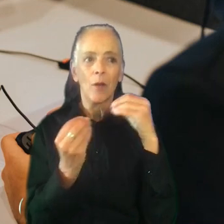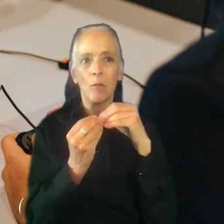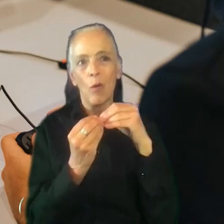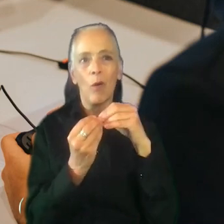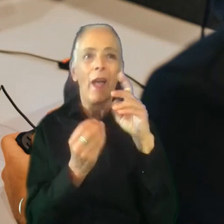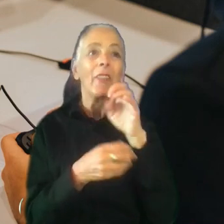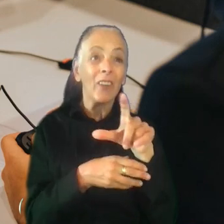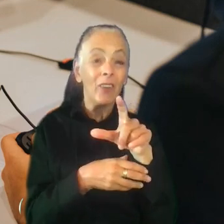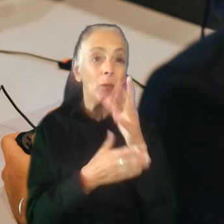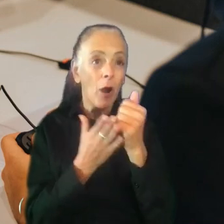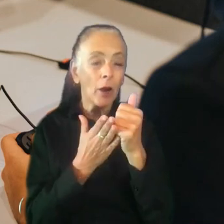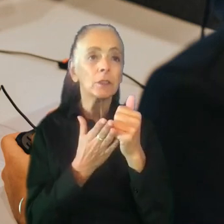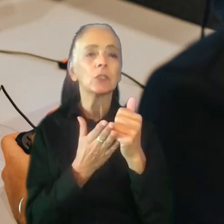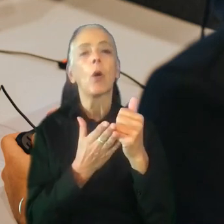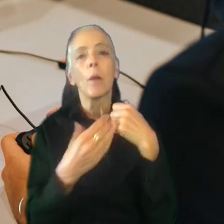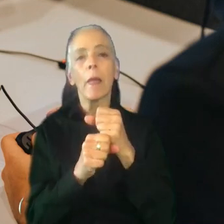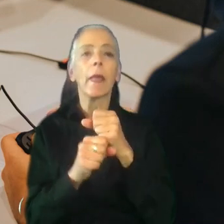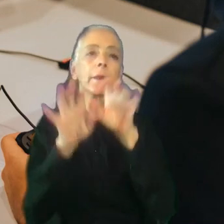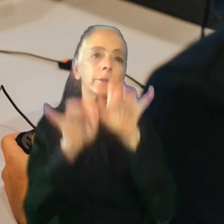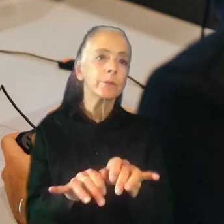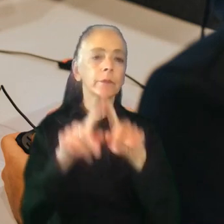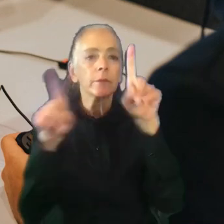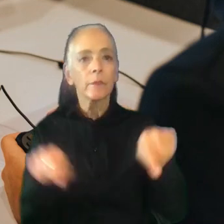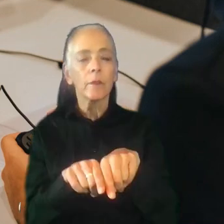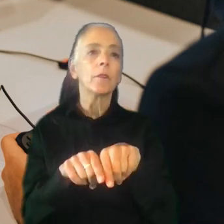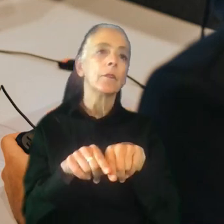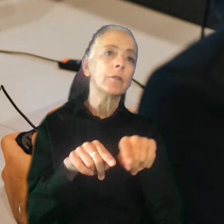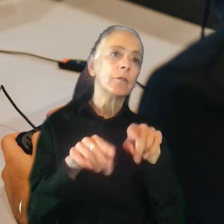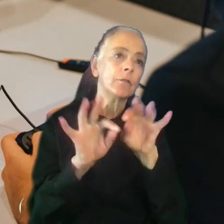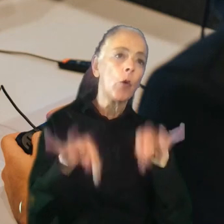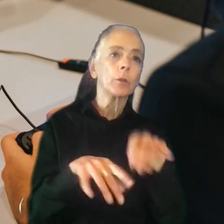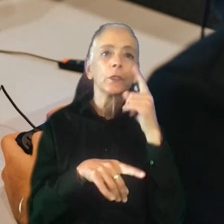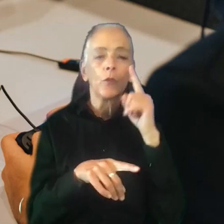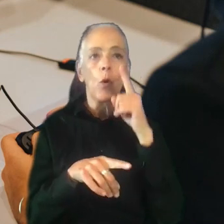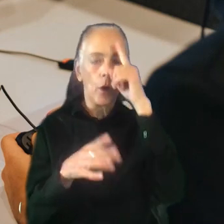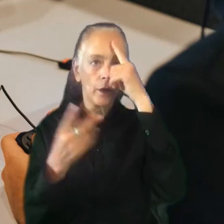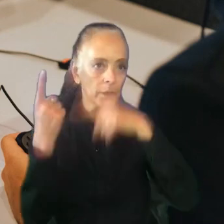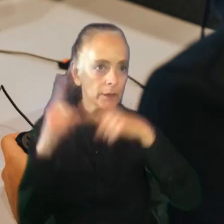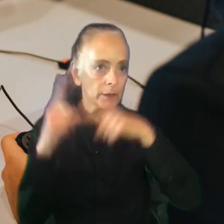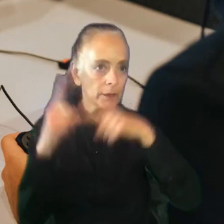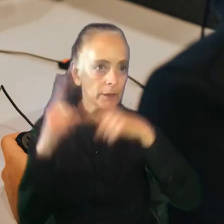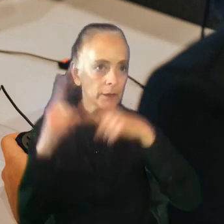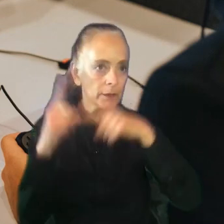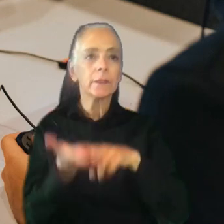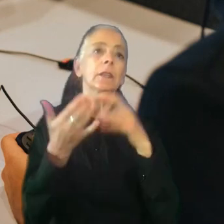I spent some time creating the needed consent forms and pushed for proper incentives to compensate player participation.